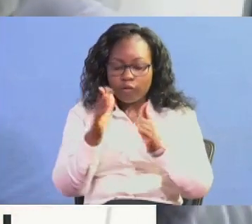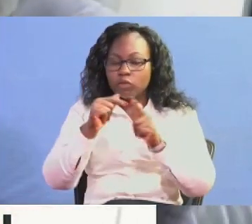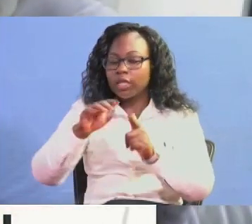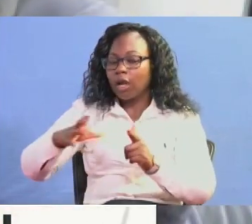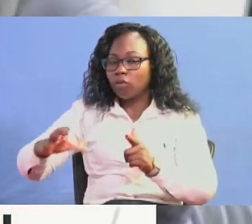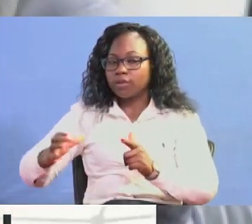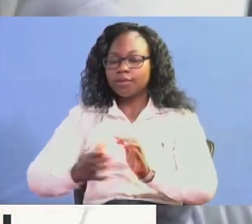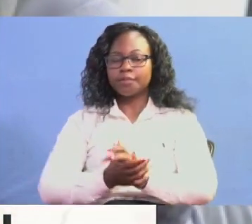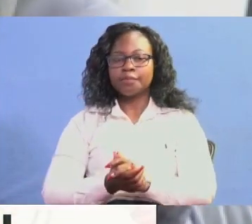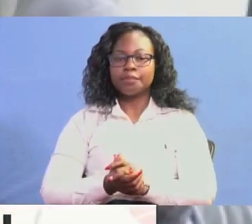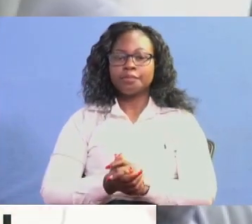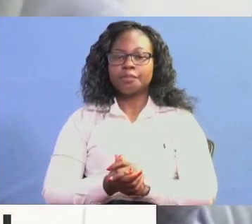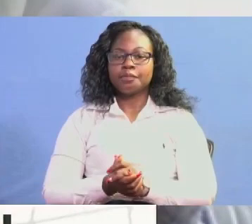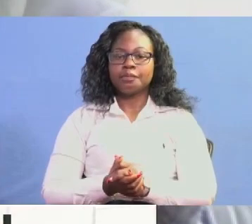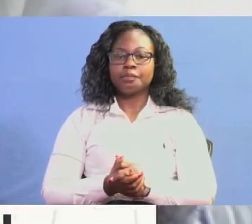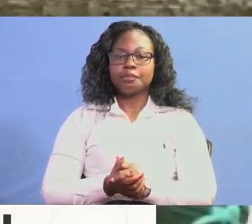to counties.